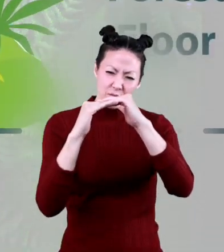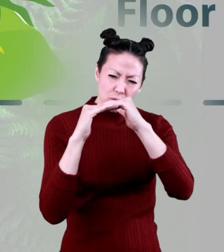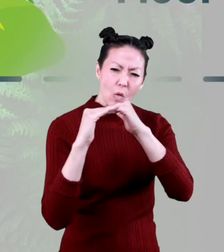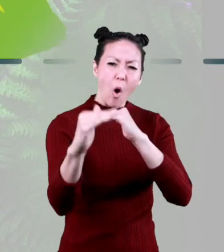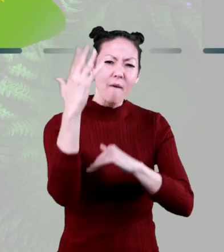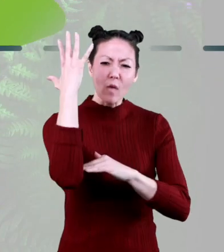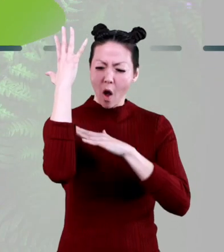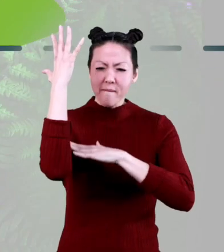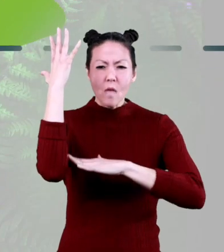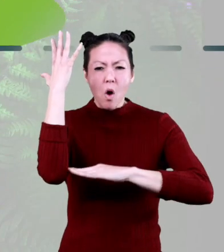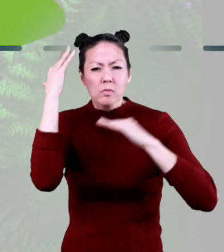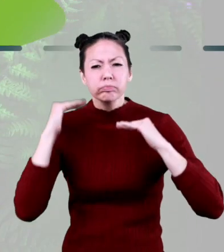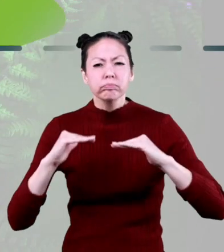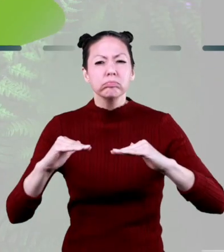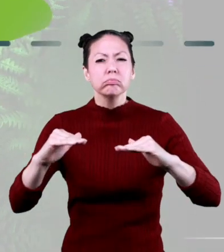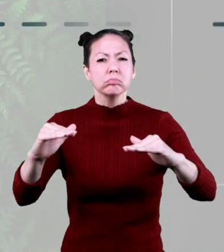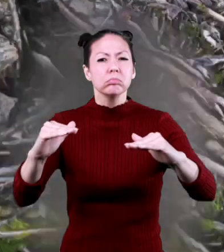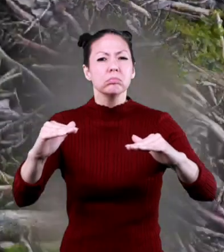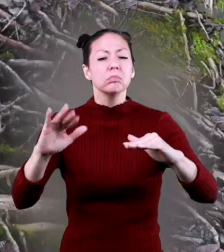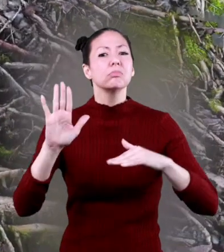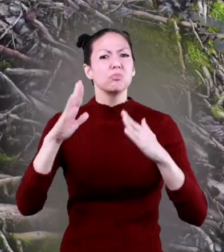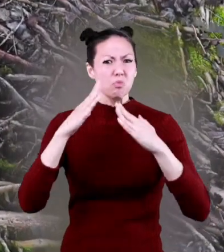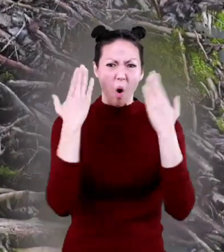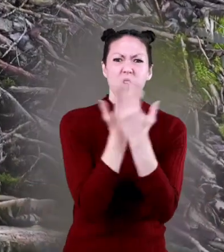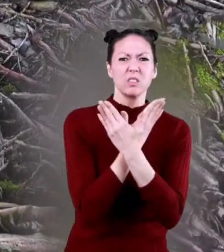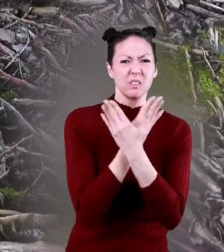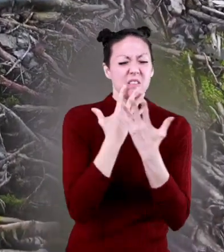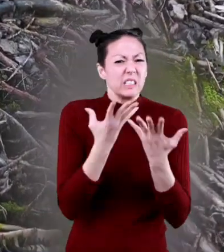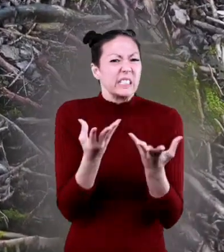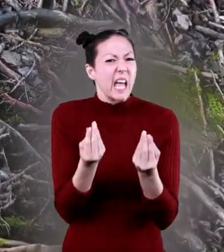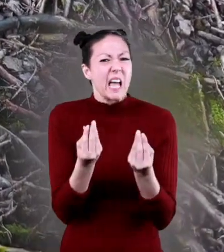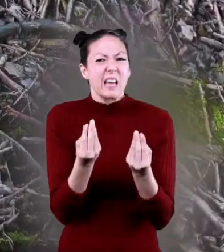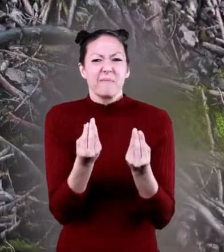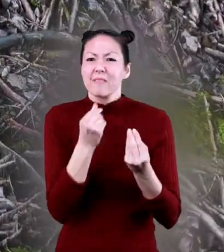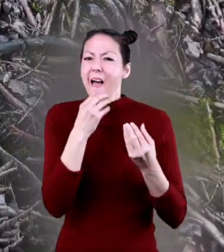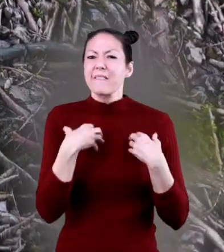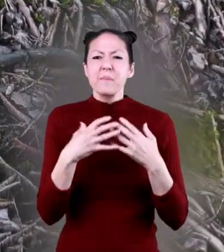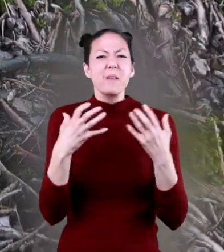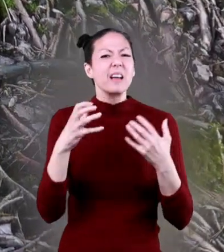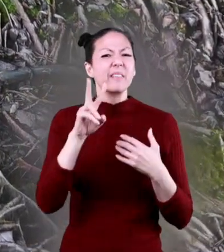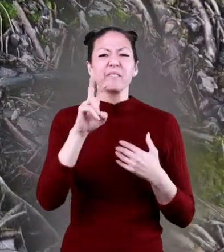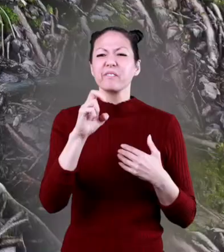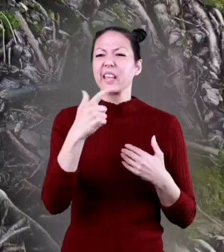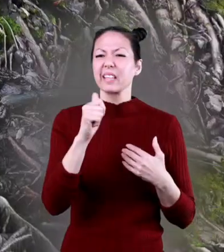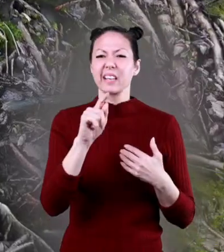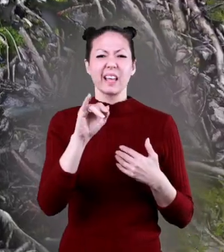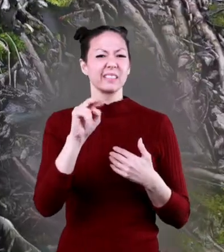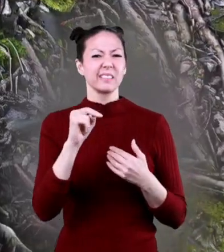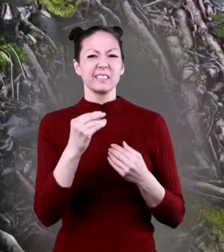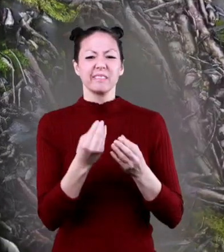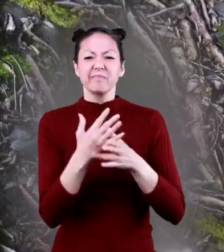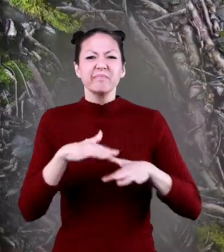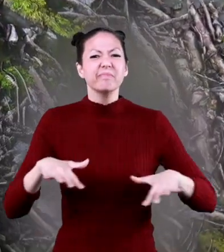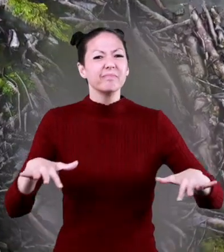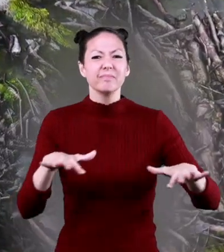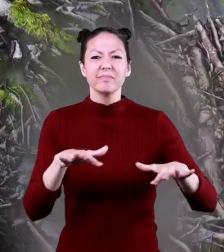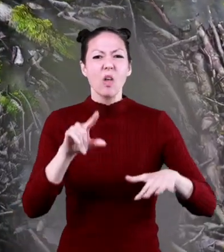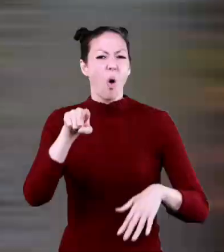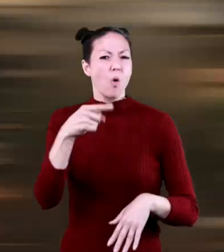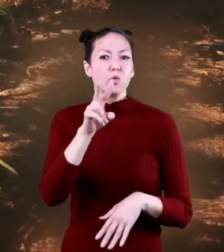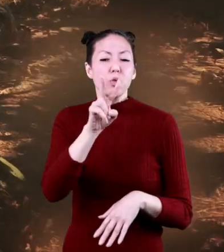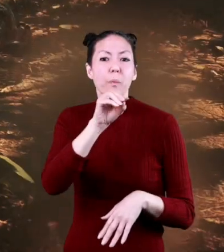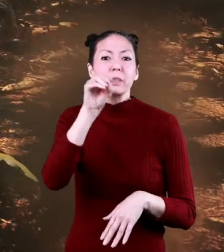is the forest floor. The forest floor is dark, damp, and does not have a lot of vegetation.